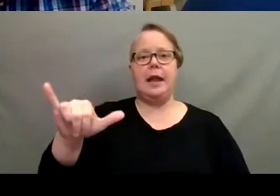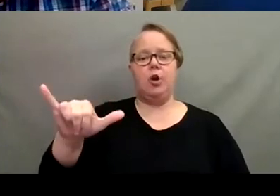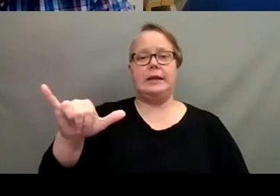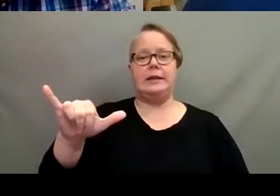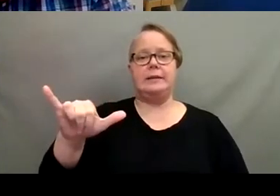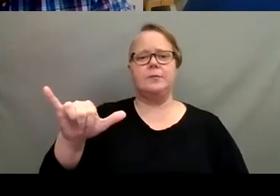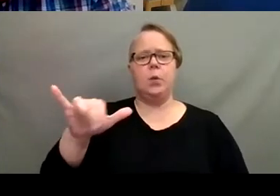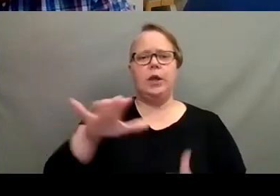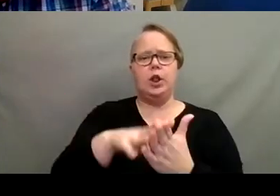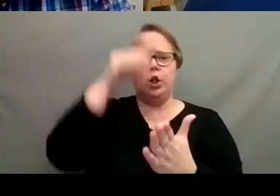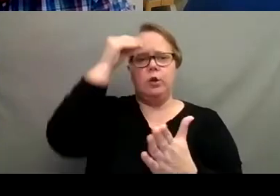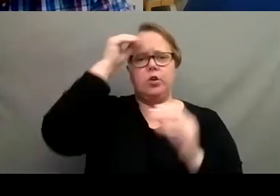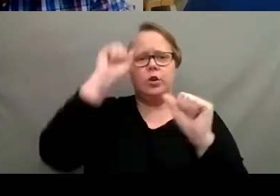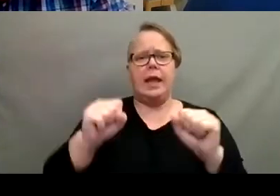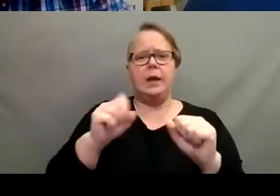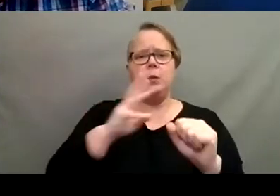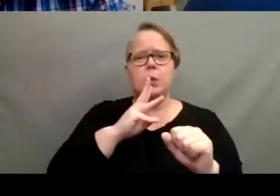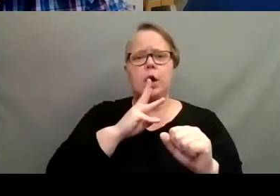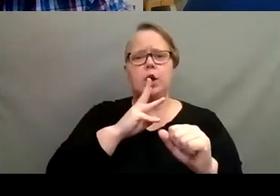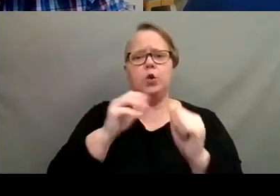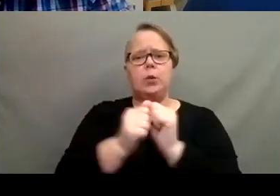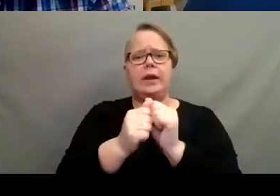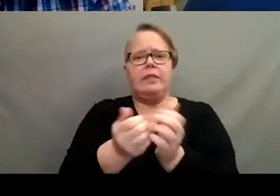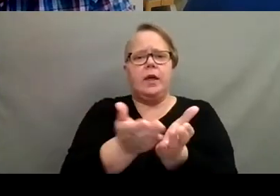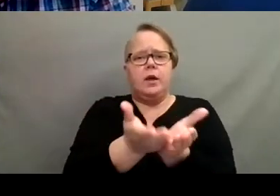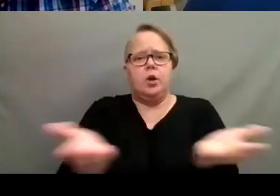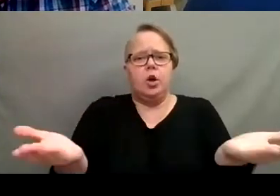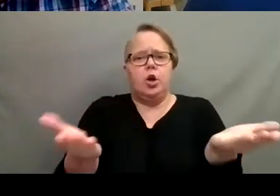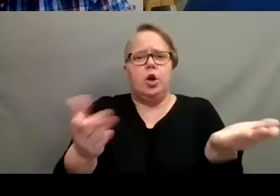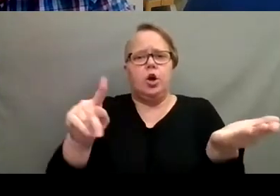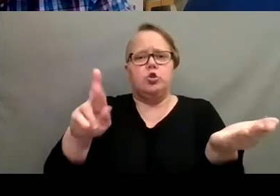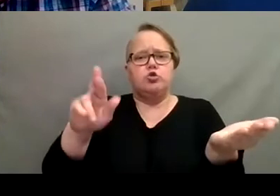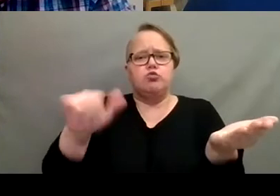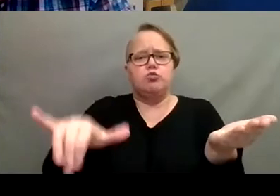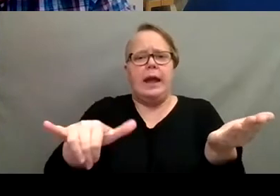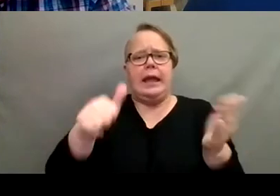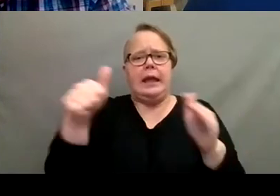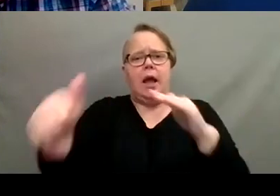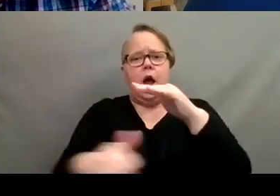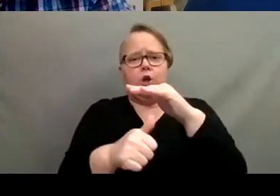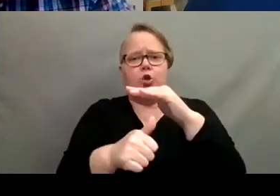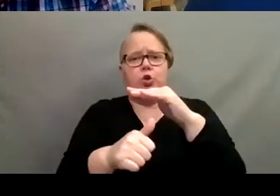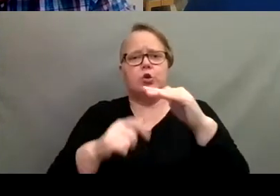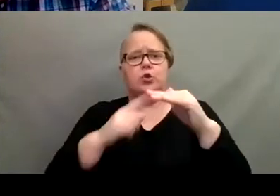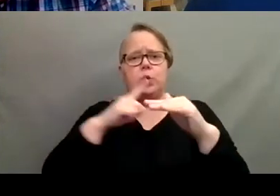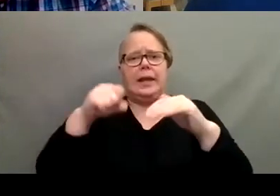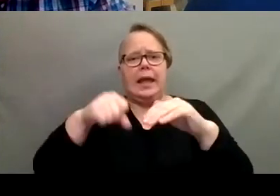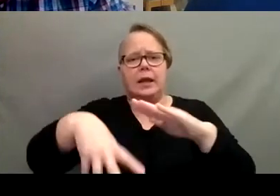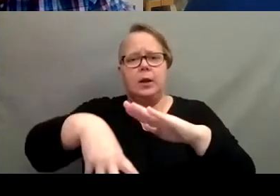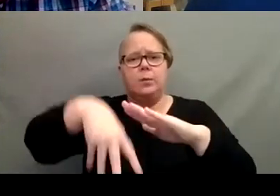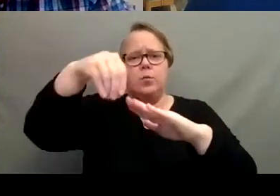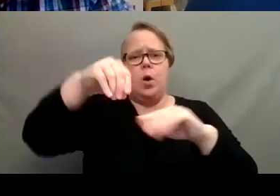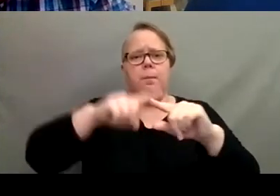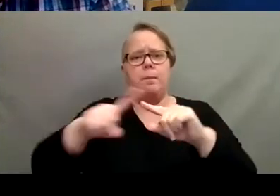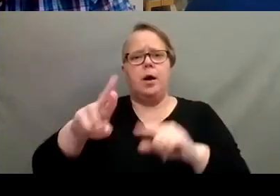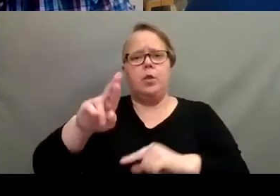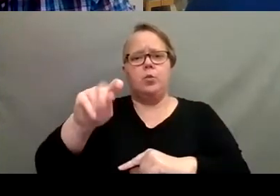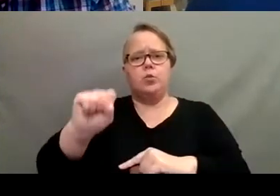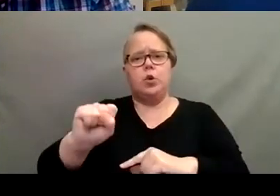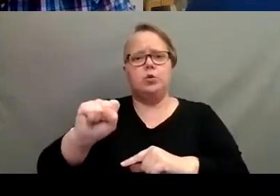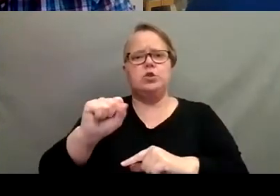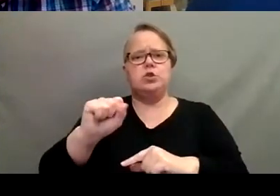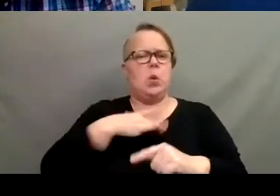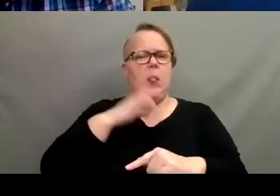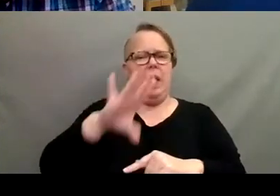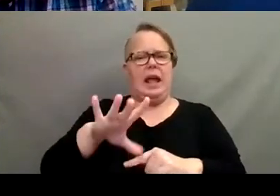water rosemary and keep a tray underneath so that the roots absorb, uh, but roots don't like to be in water. So what's kind of the best way to handle